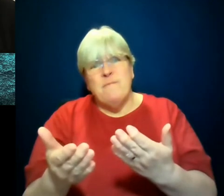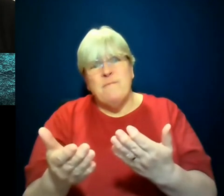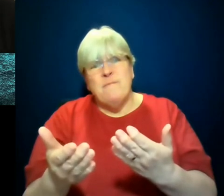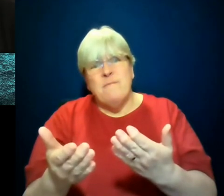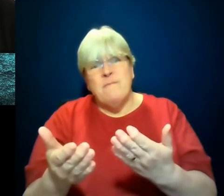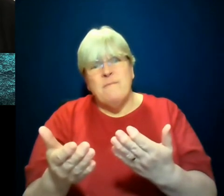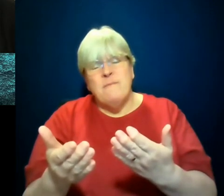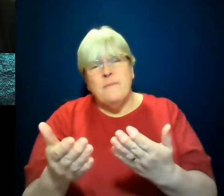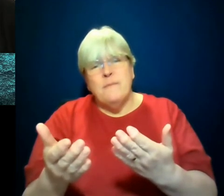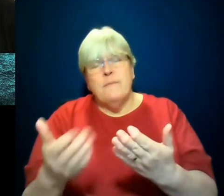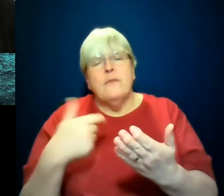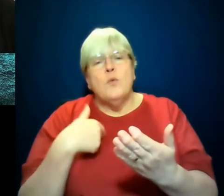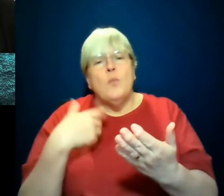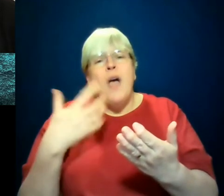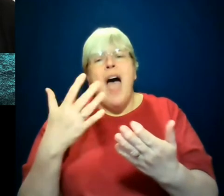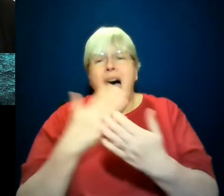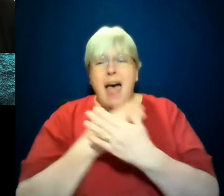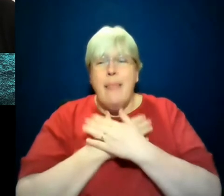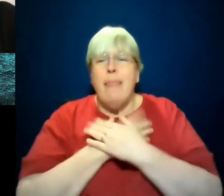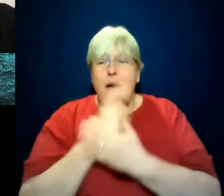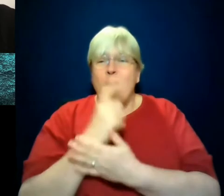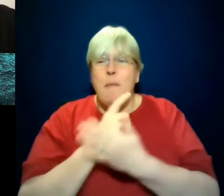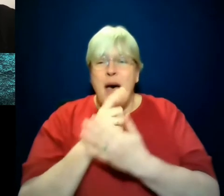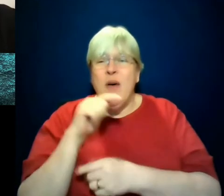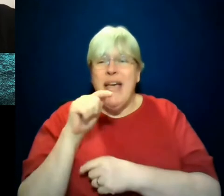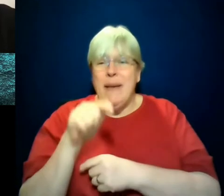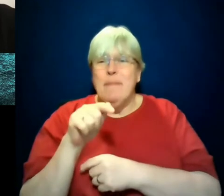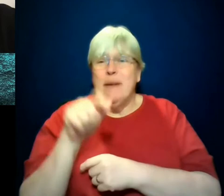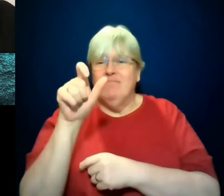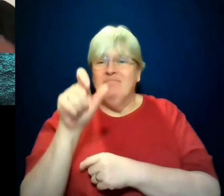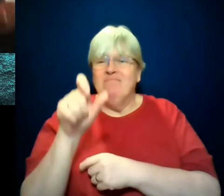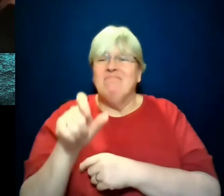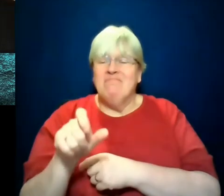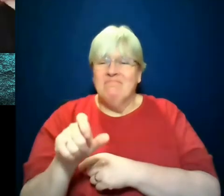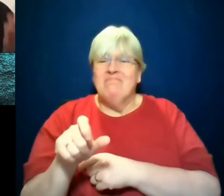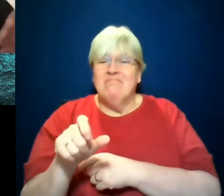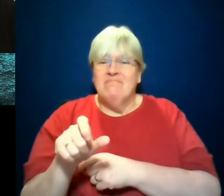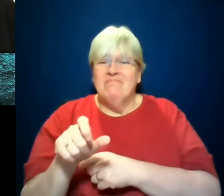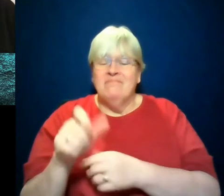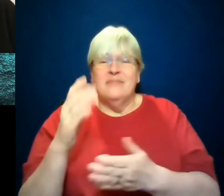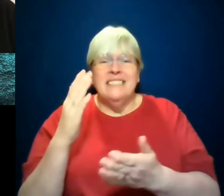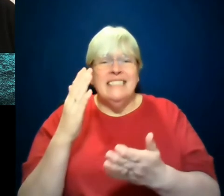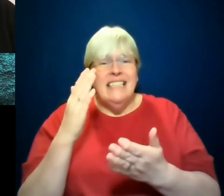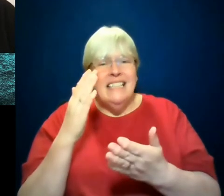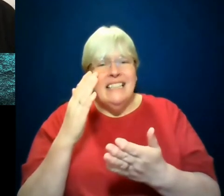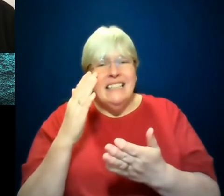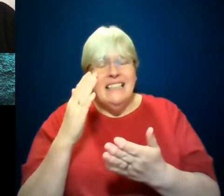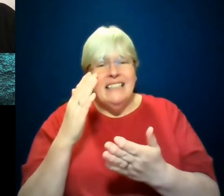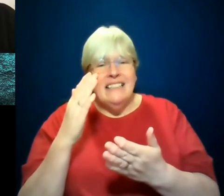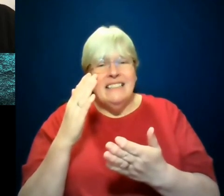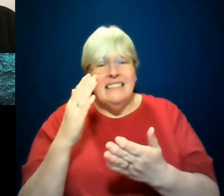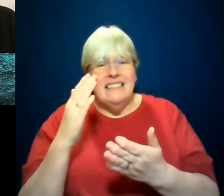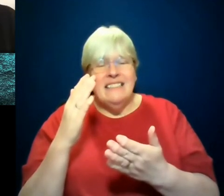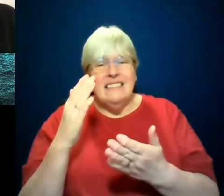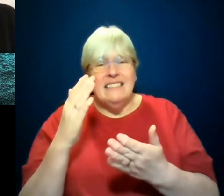what I do love about him is that even in his, he has a drinking problem and he can